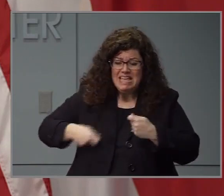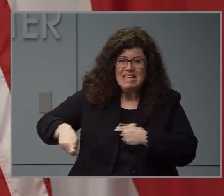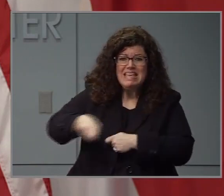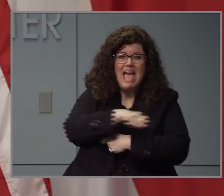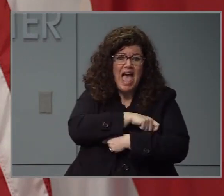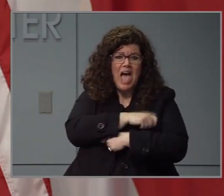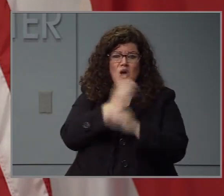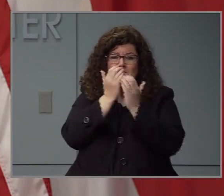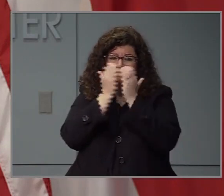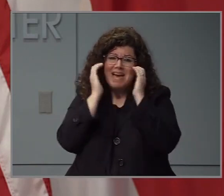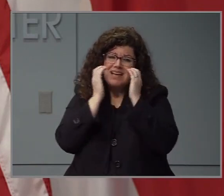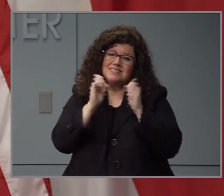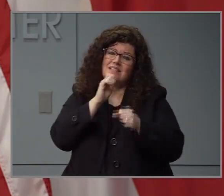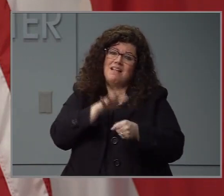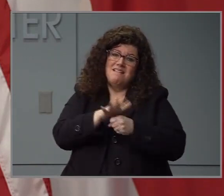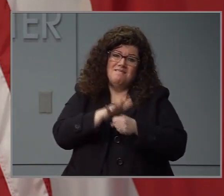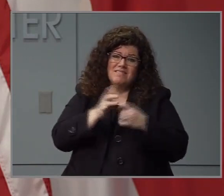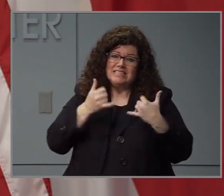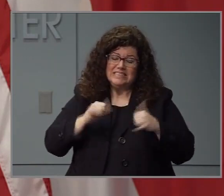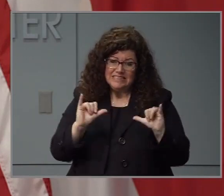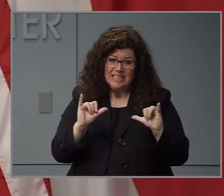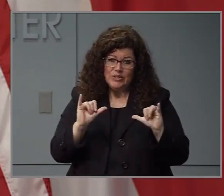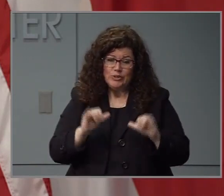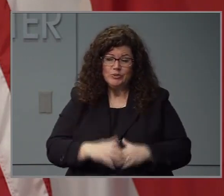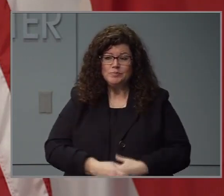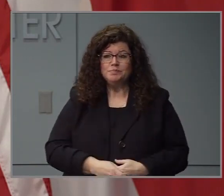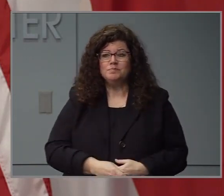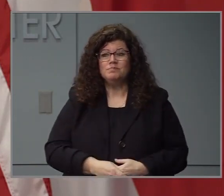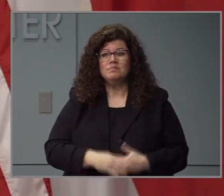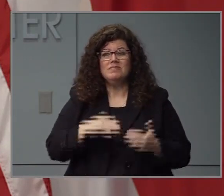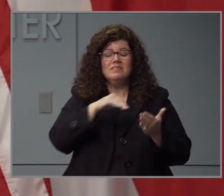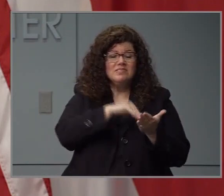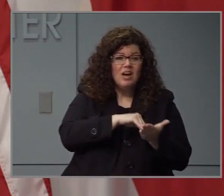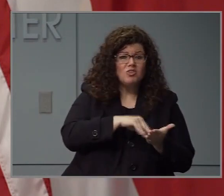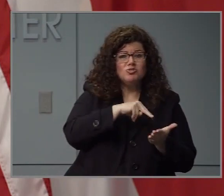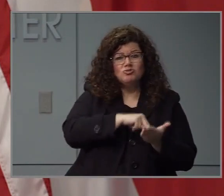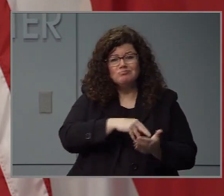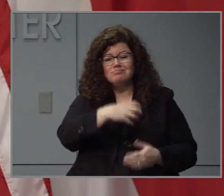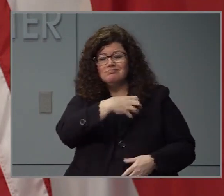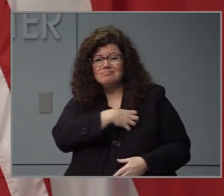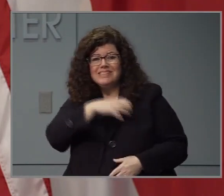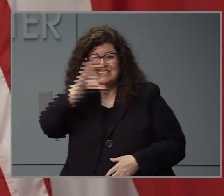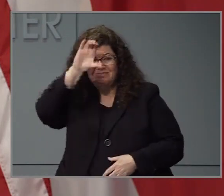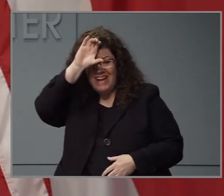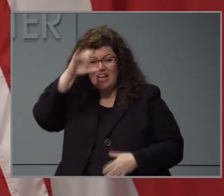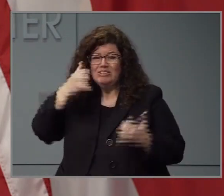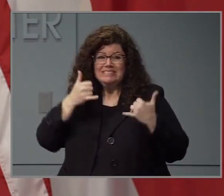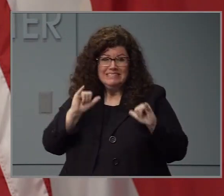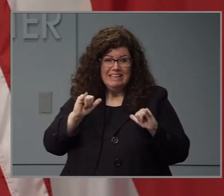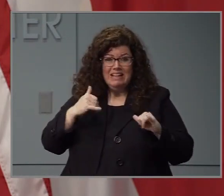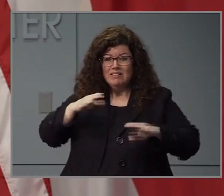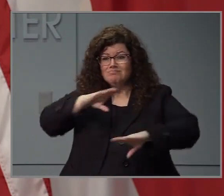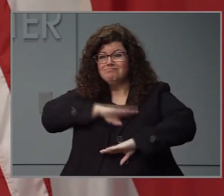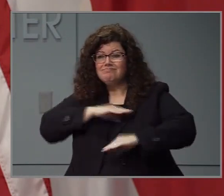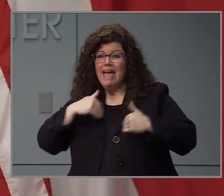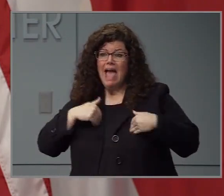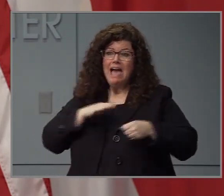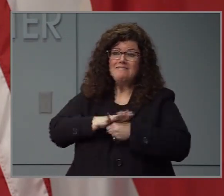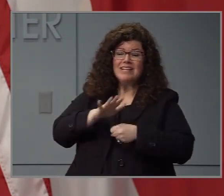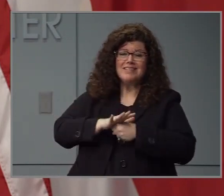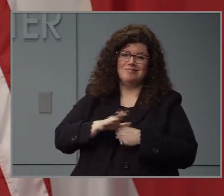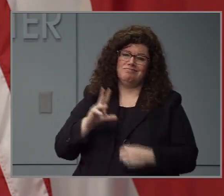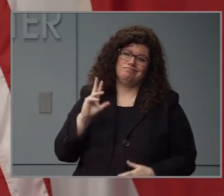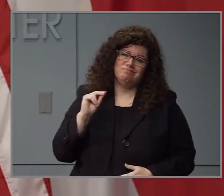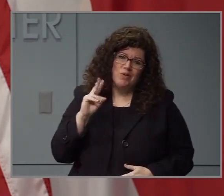remain in short supply. Our medical providers and first responders still do not have all the protective equipment they need,